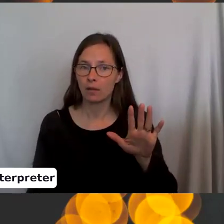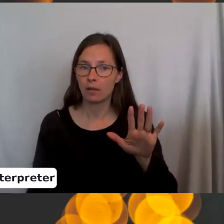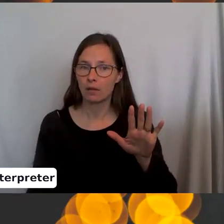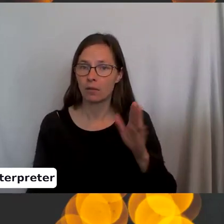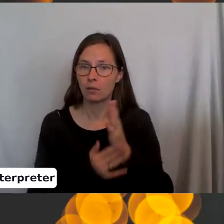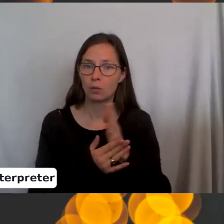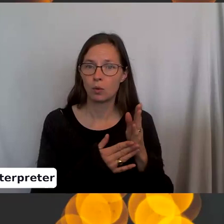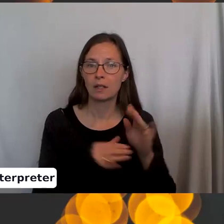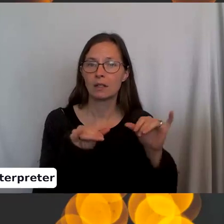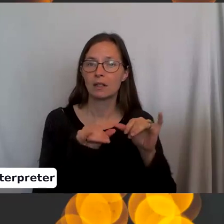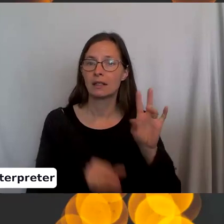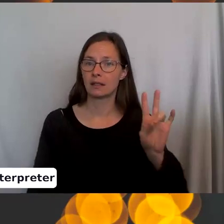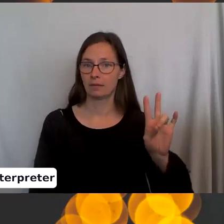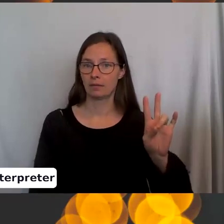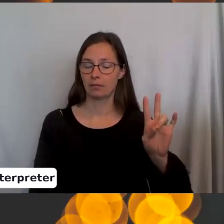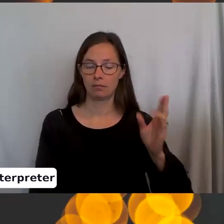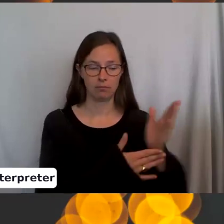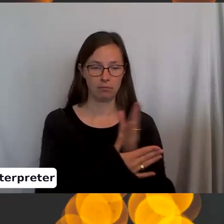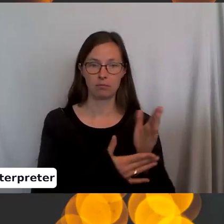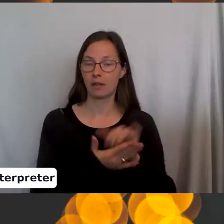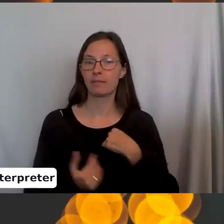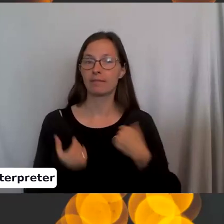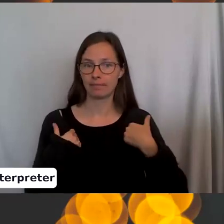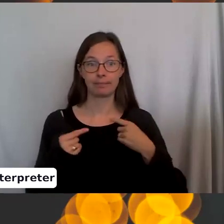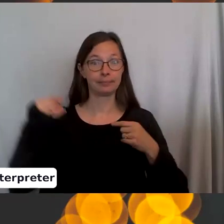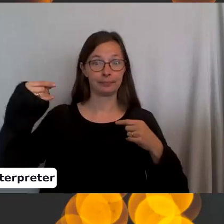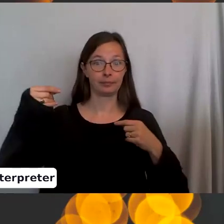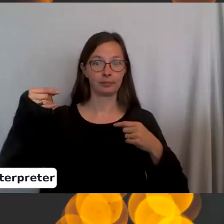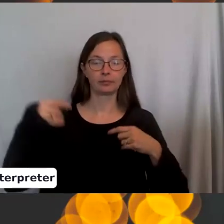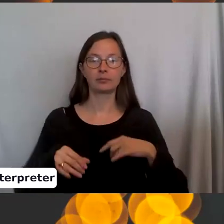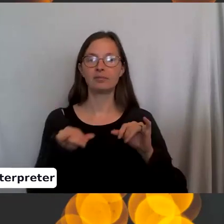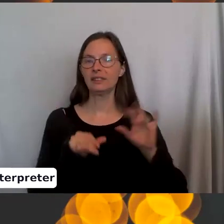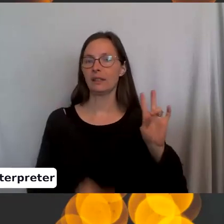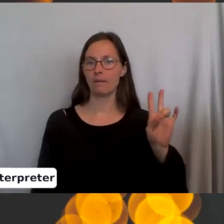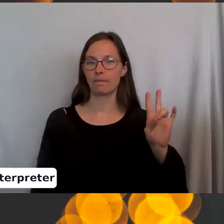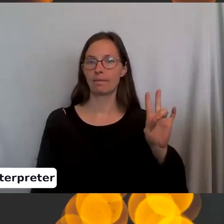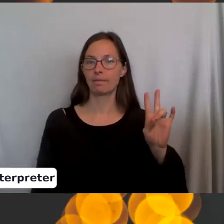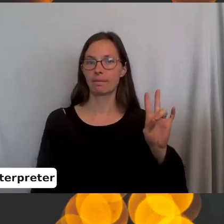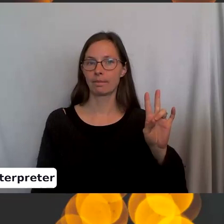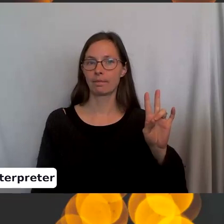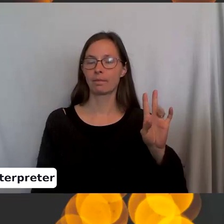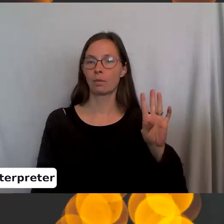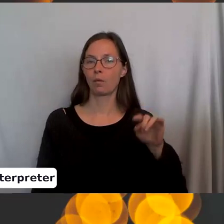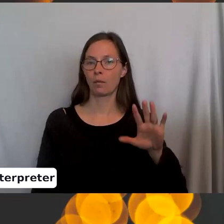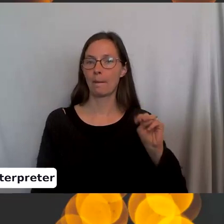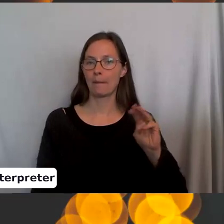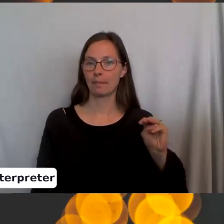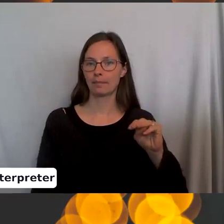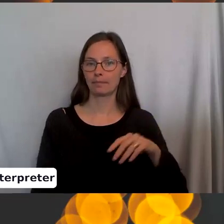seven. And so that is what I have. These are size seven, 4.5 millimeter.